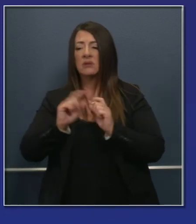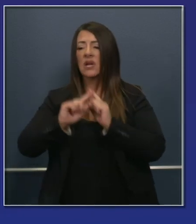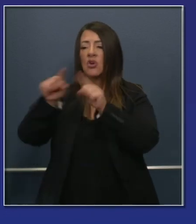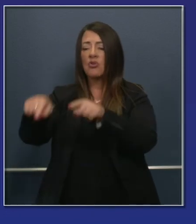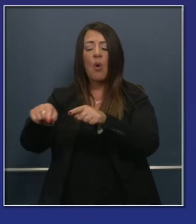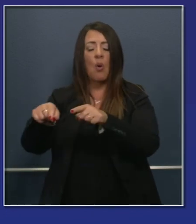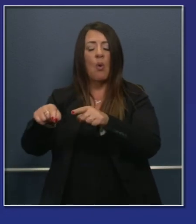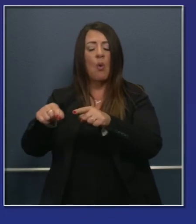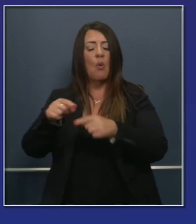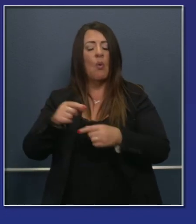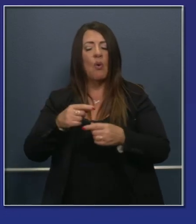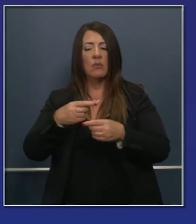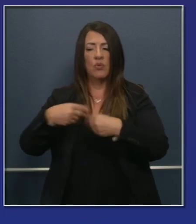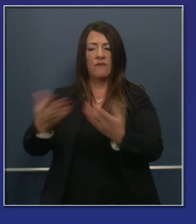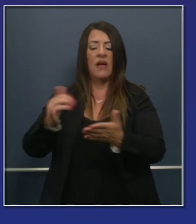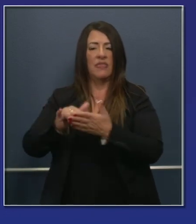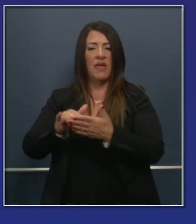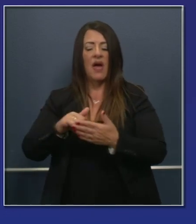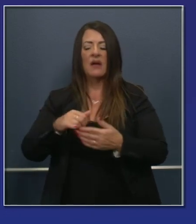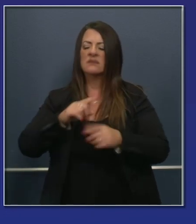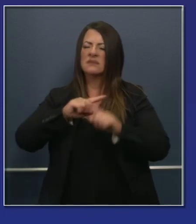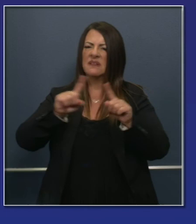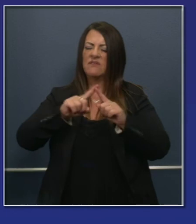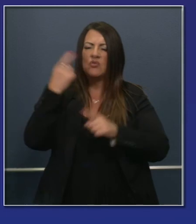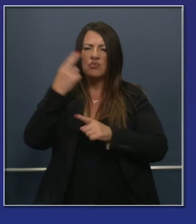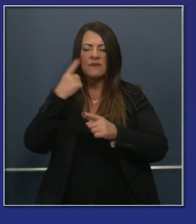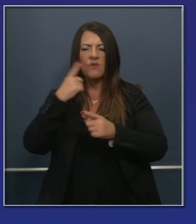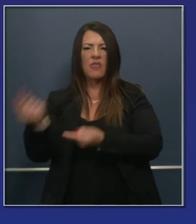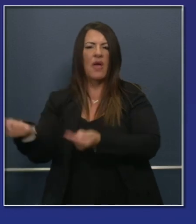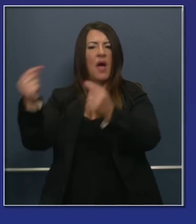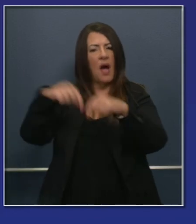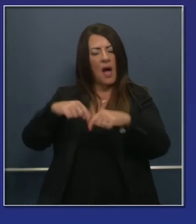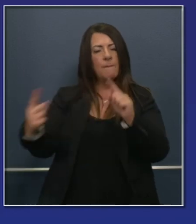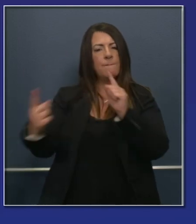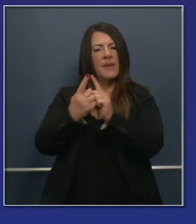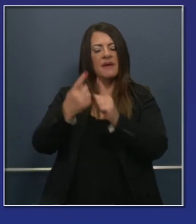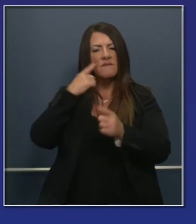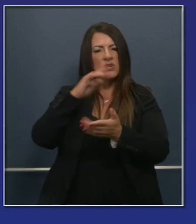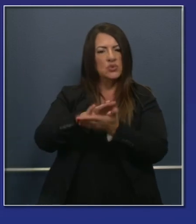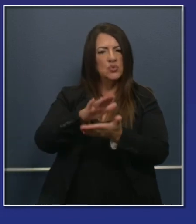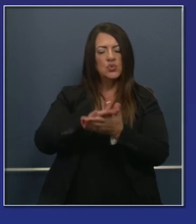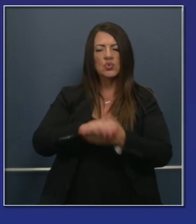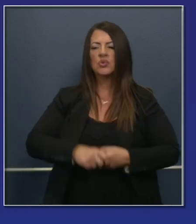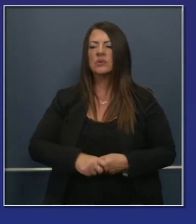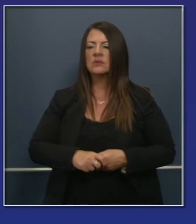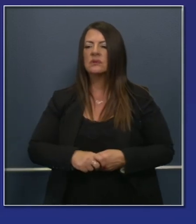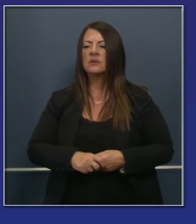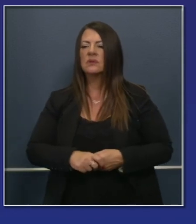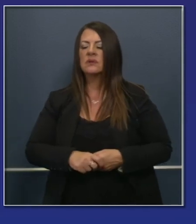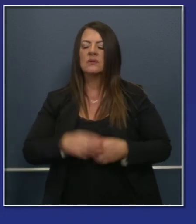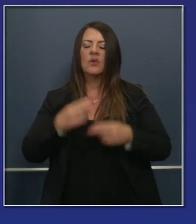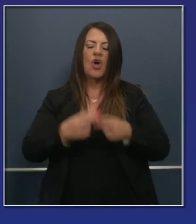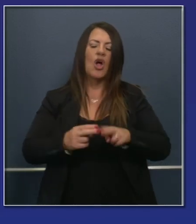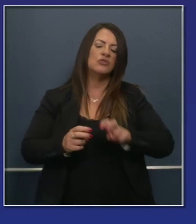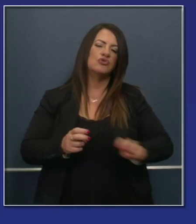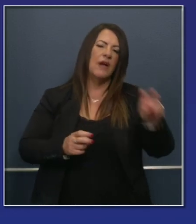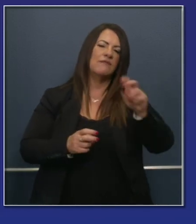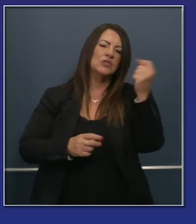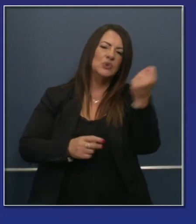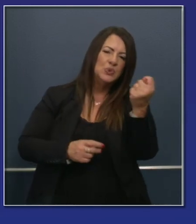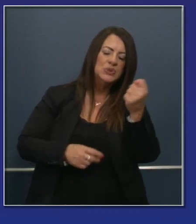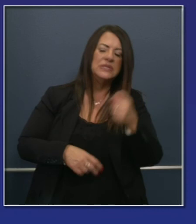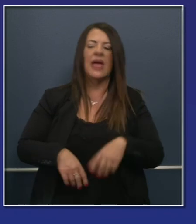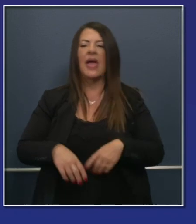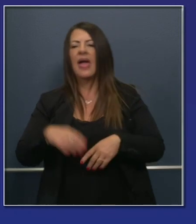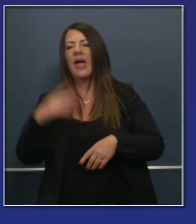they'll offer reasons to come to school, ranging from Music Mondays with dance videos to travel Tuesdays with virtual field